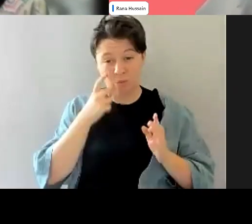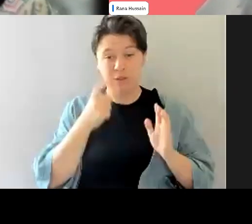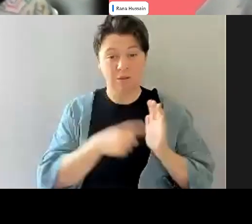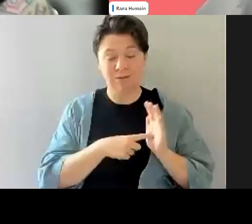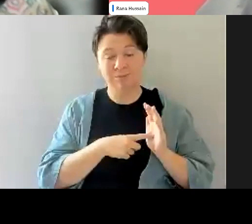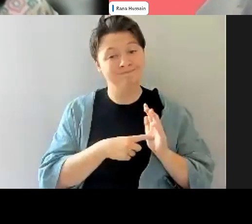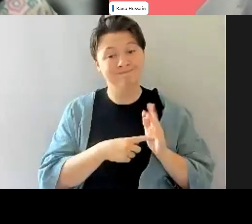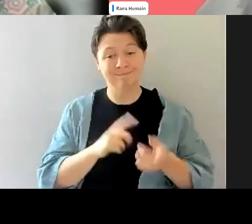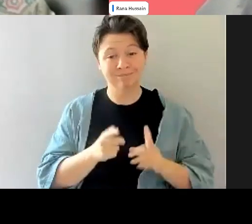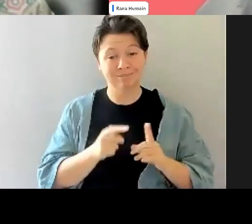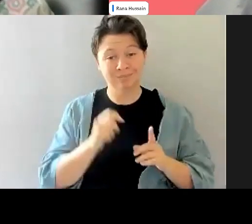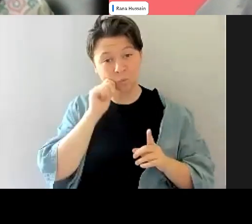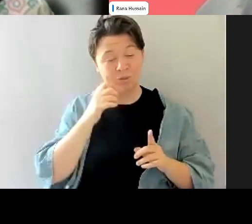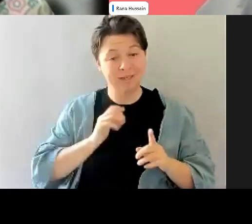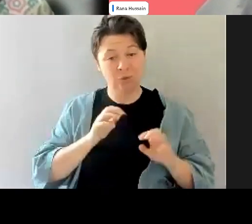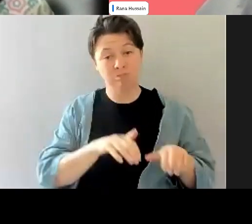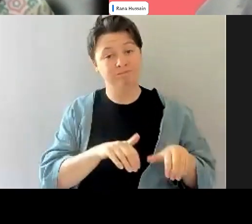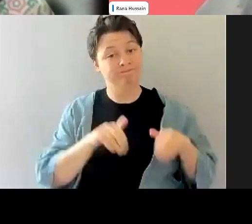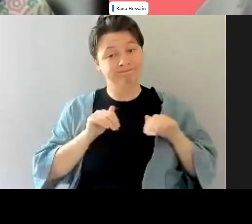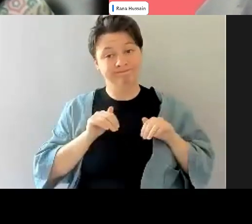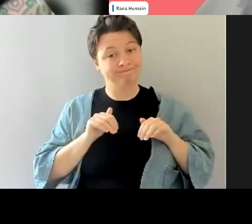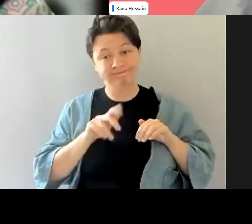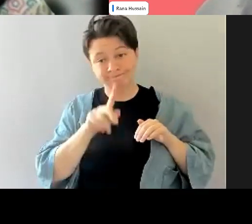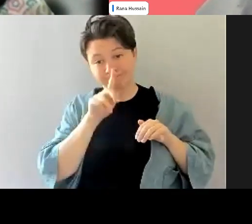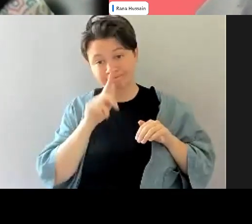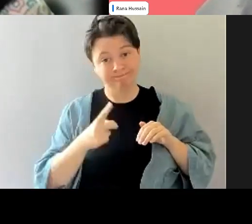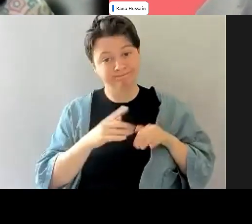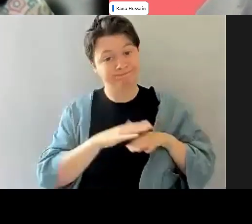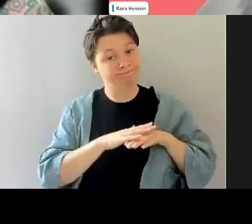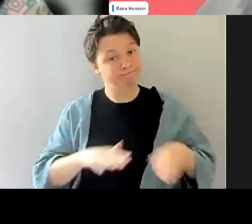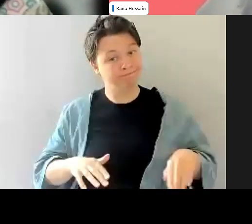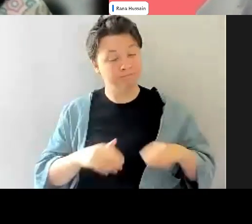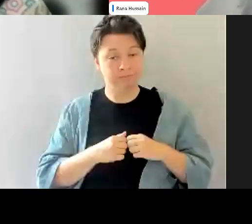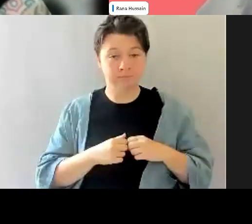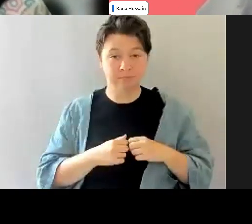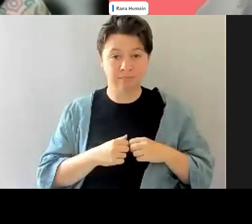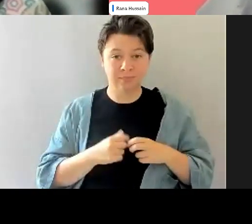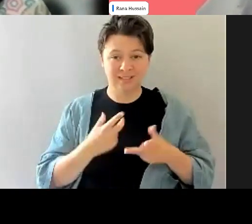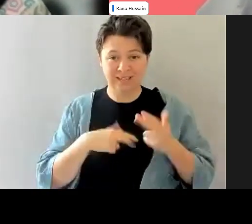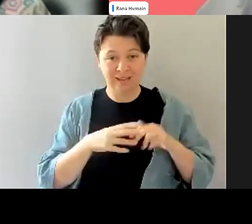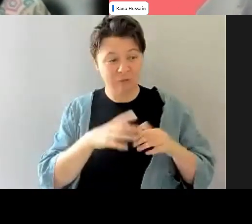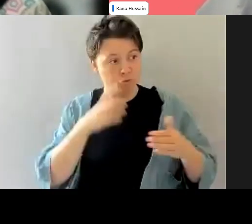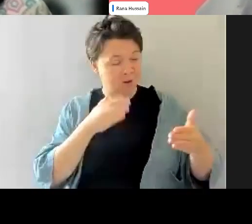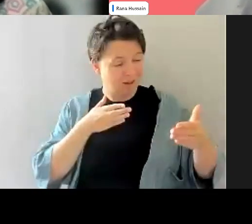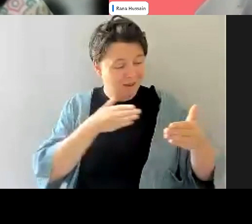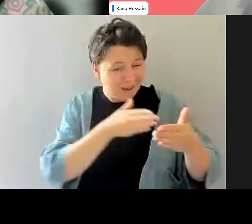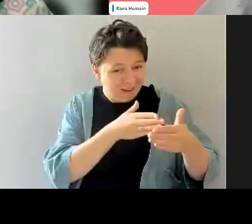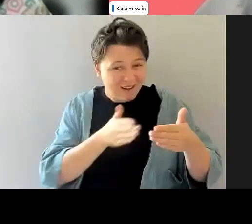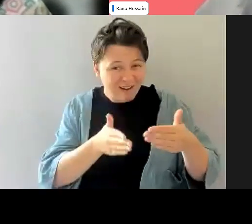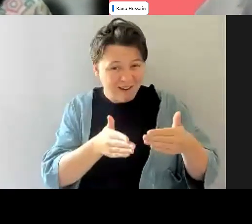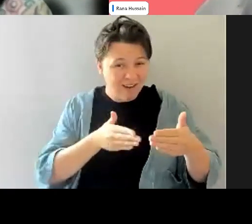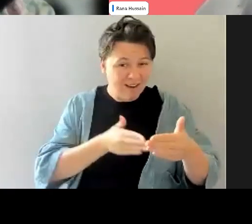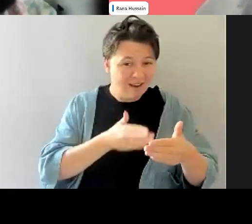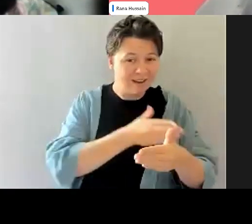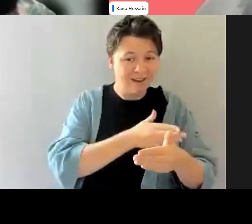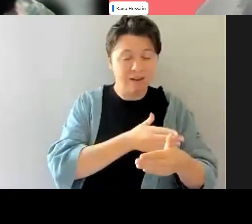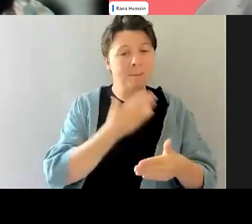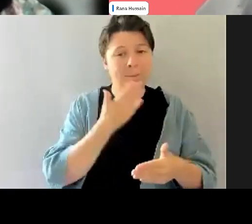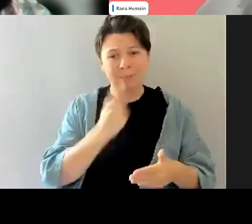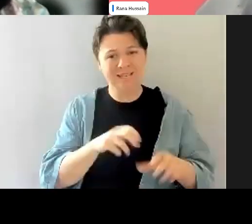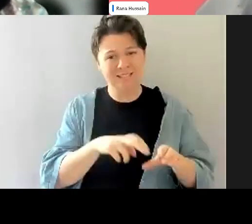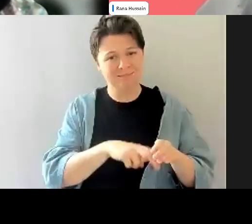got to, yeah, there's ways of doing things. And if you still realize that it's not going to happen, then please walk away from that toxic environment.